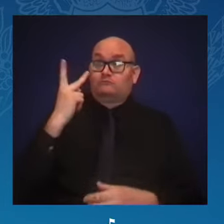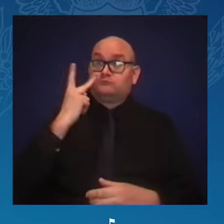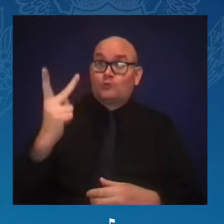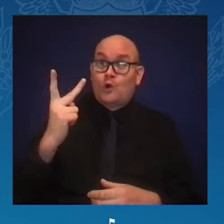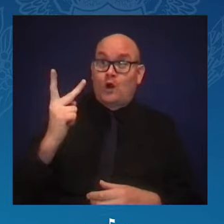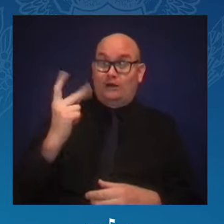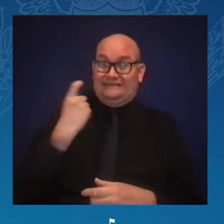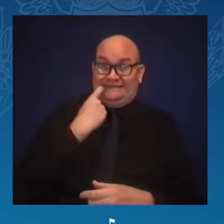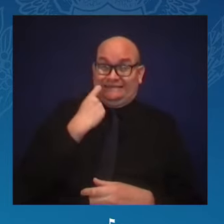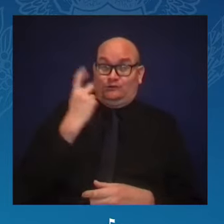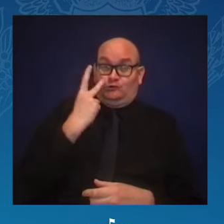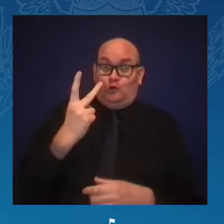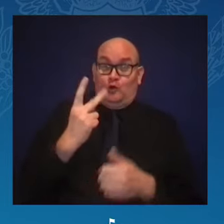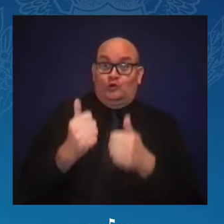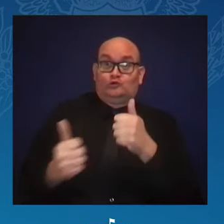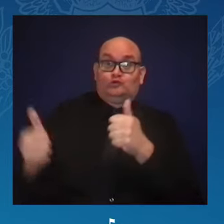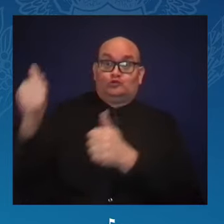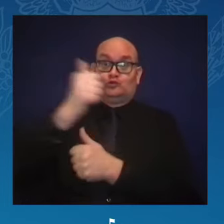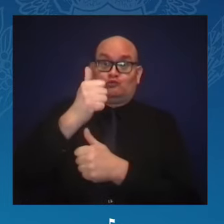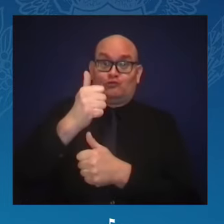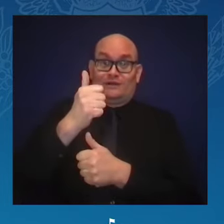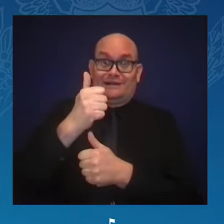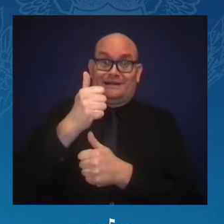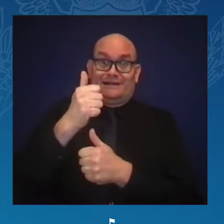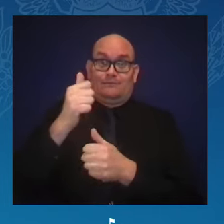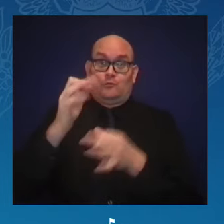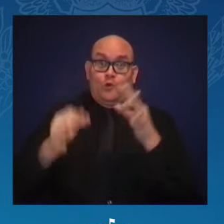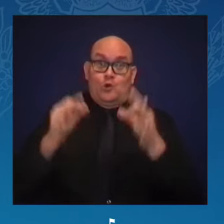relief to millions of Americans with student loans.